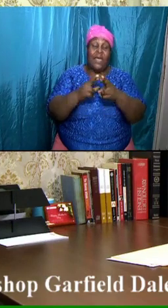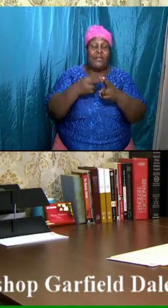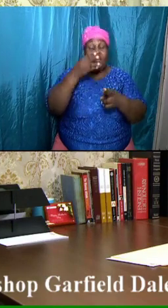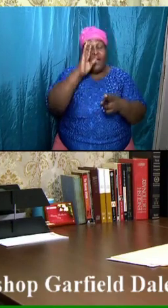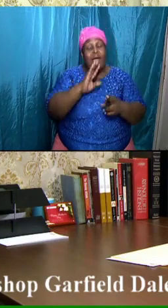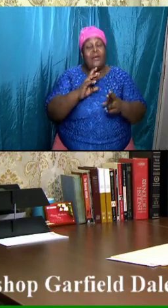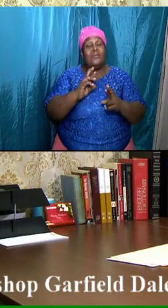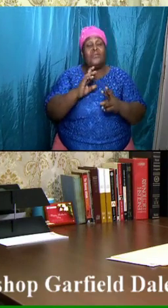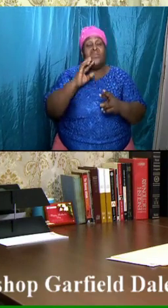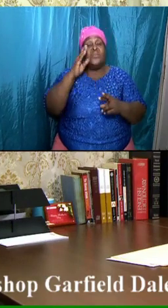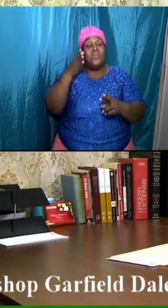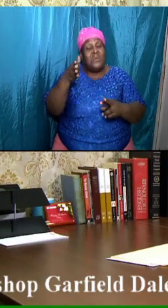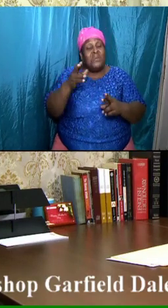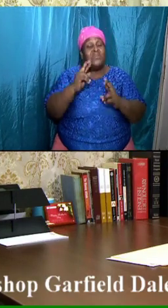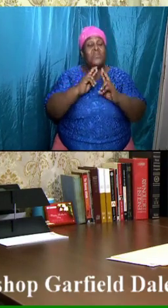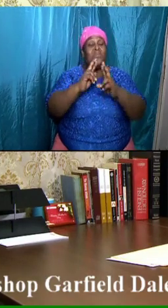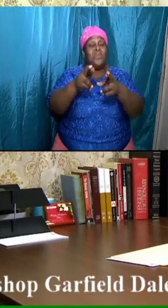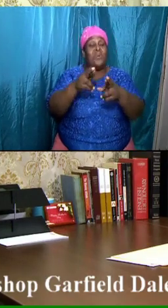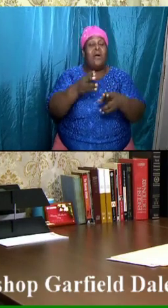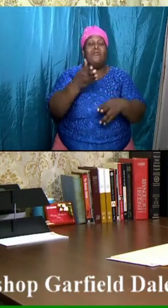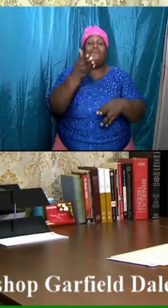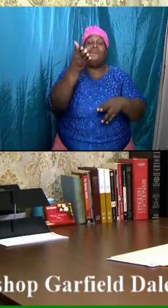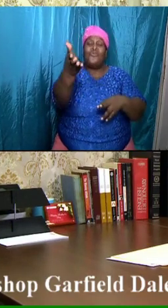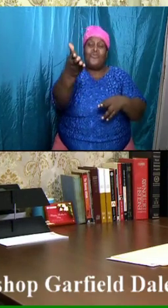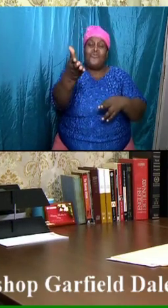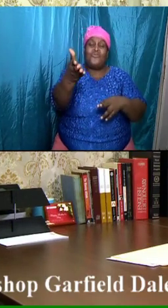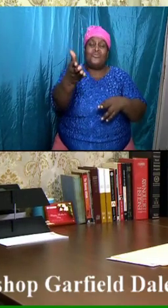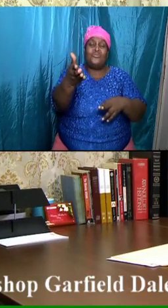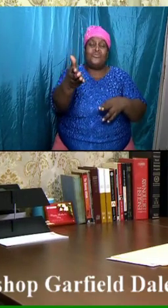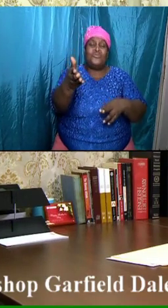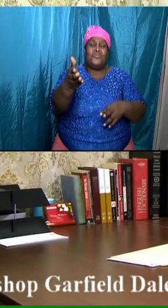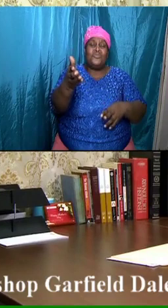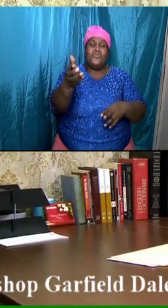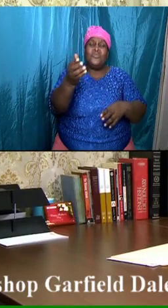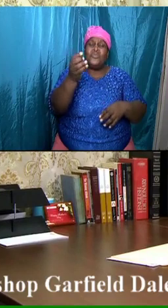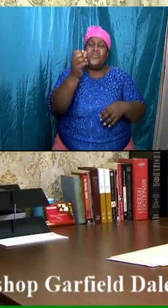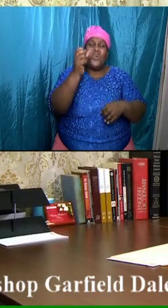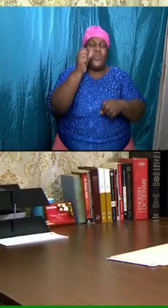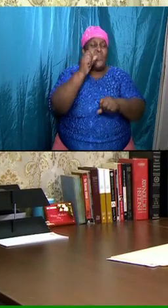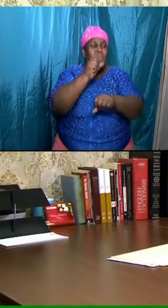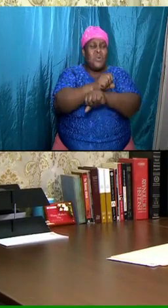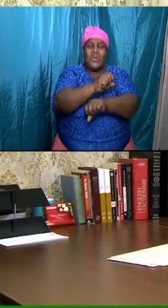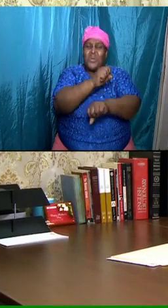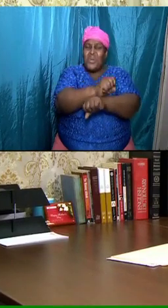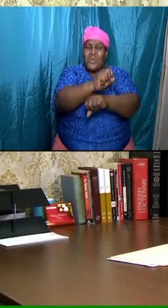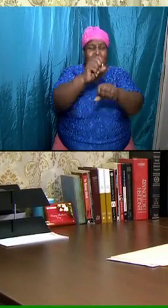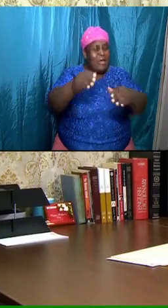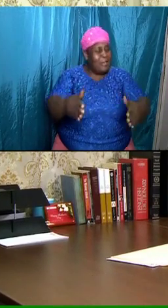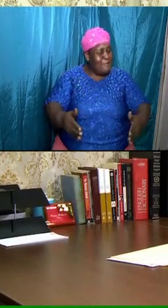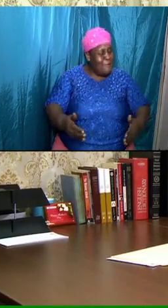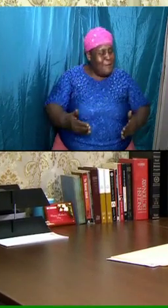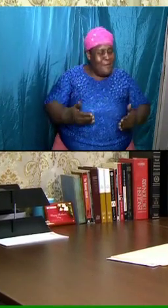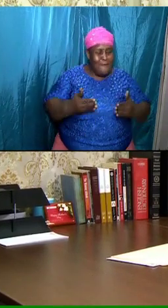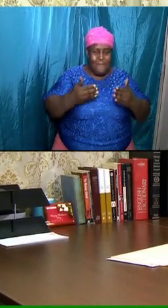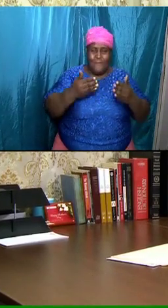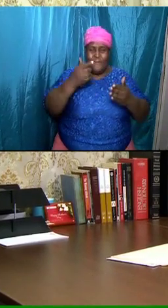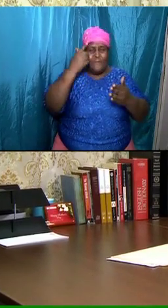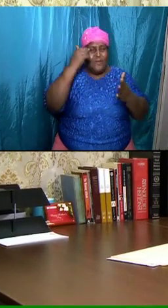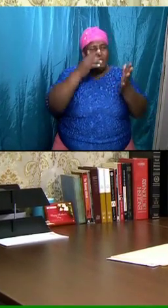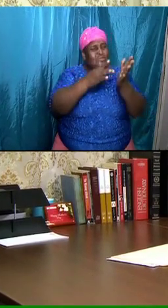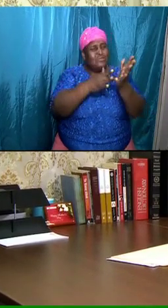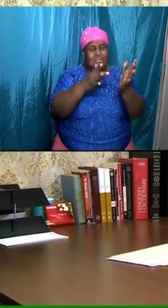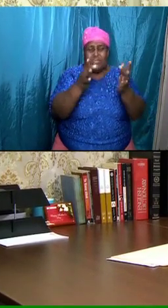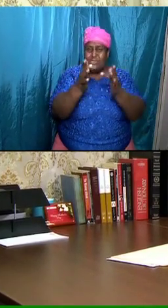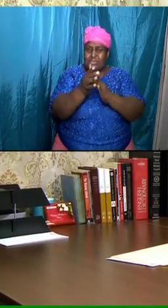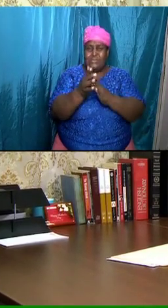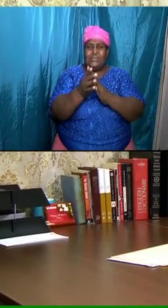recognition. Remember again, saints, we are all accountable to God. And so,